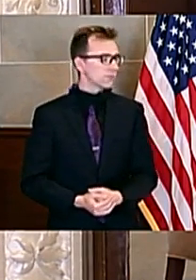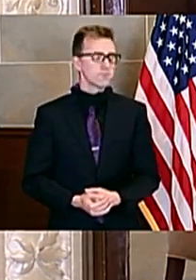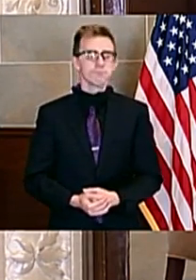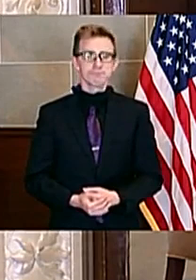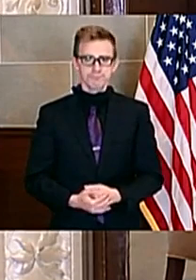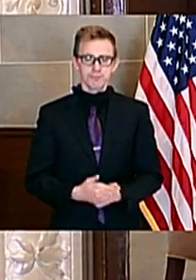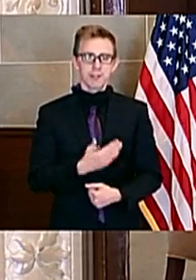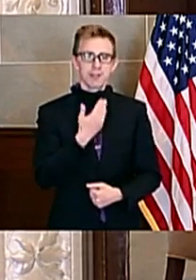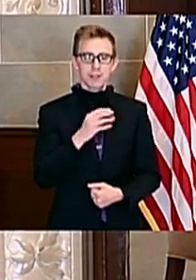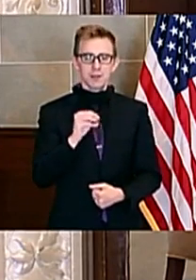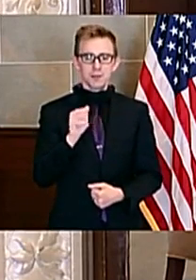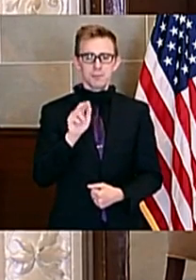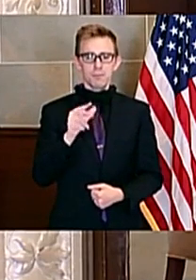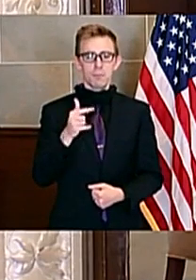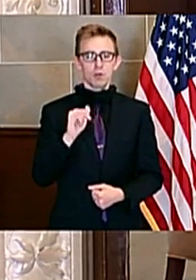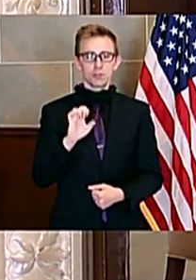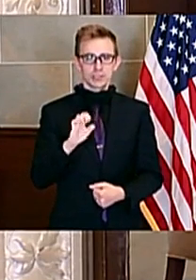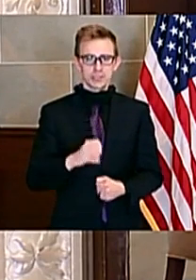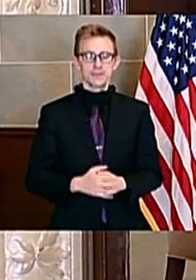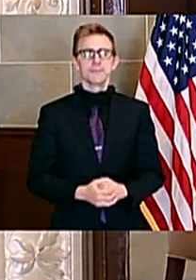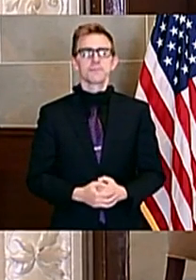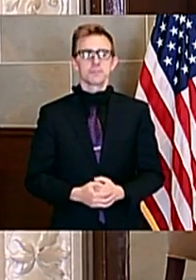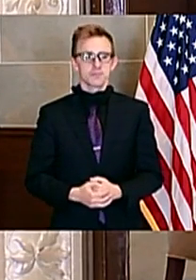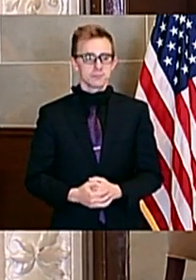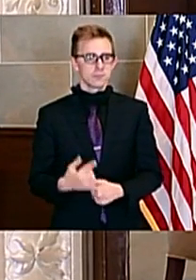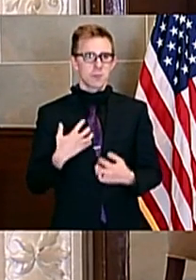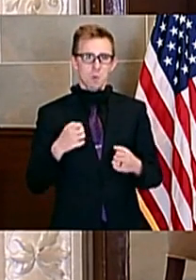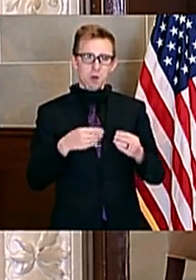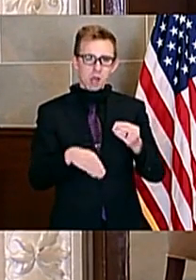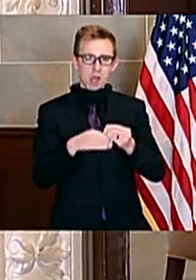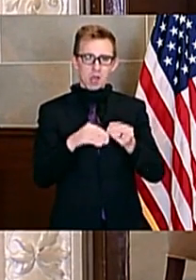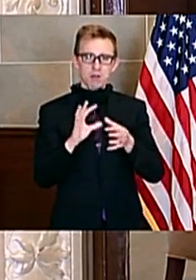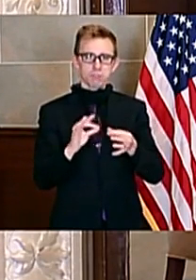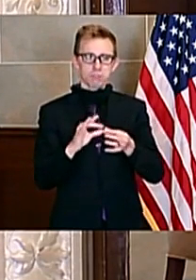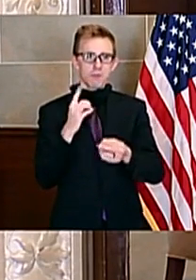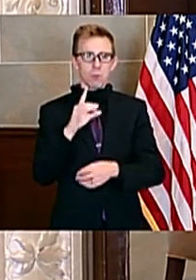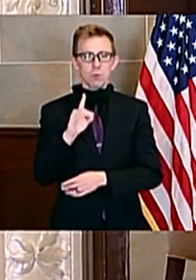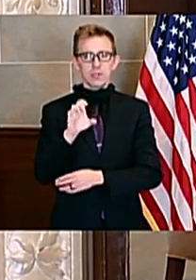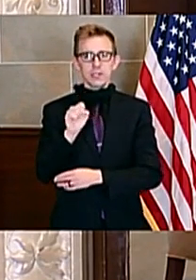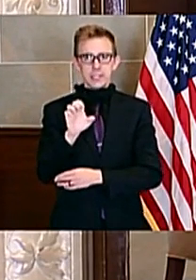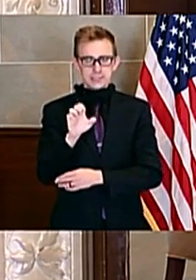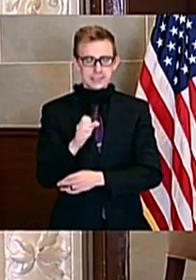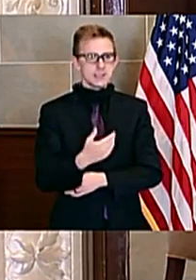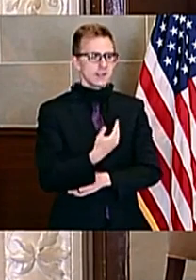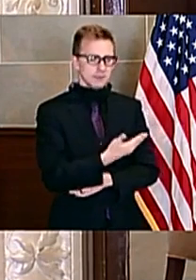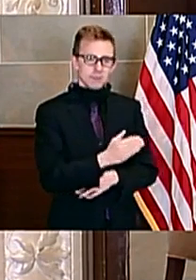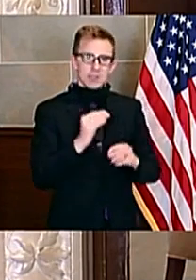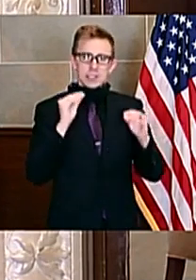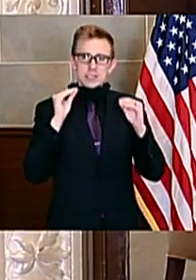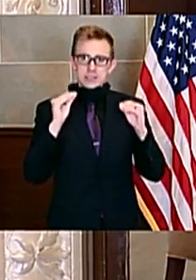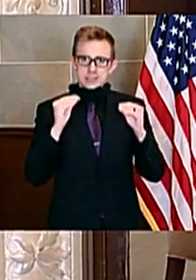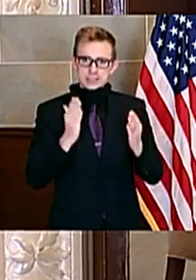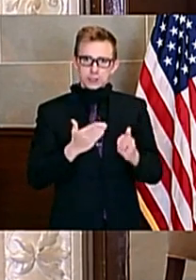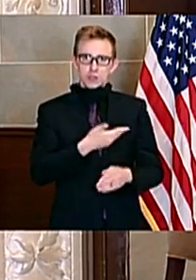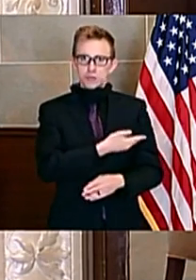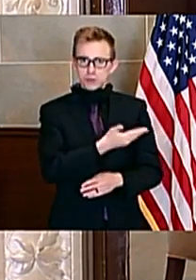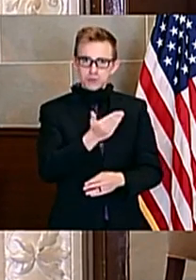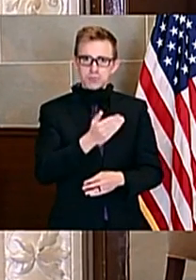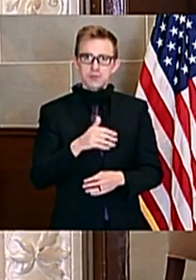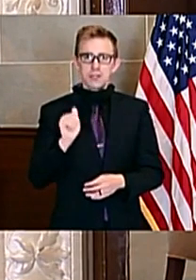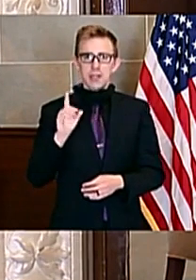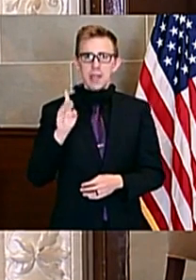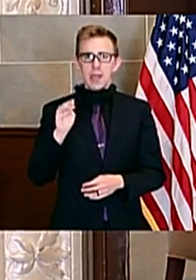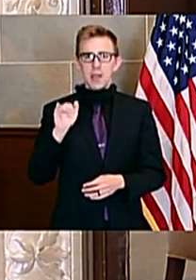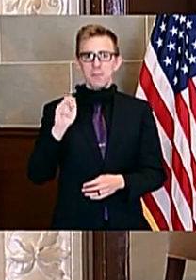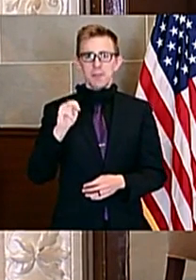Thank you, Margie. And let me just say this for DESE and for the teachers out there, the administrators,